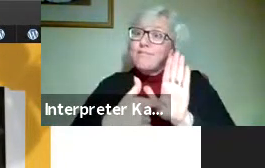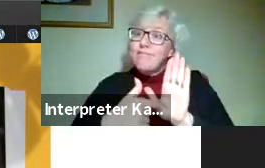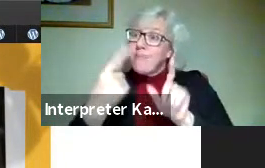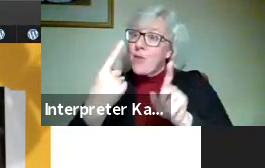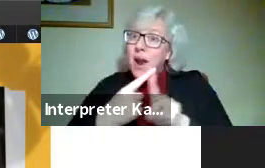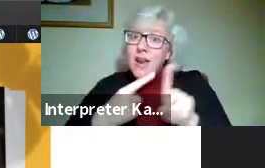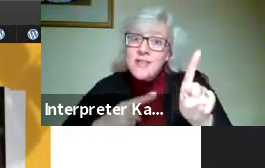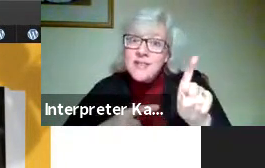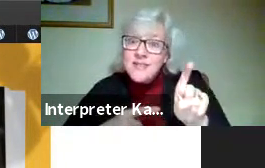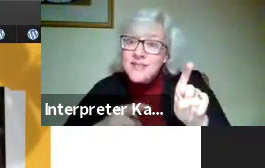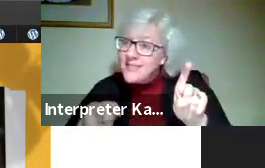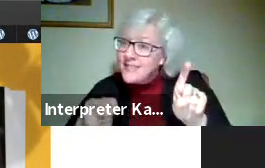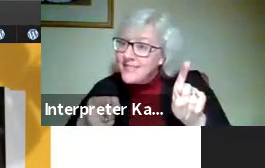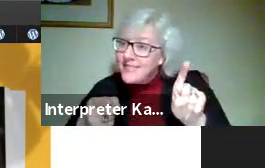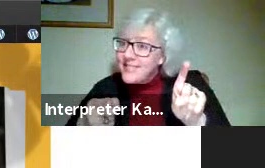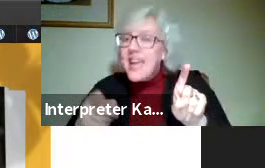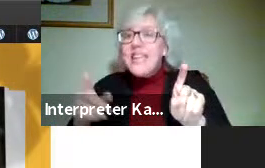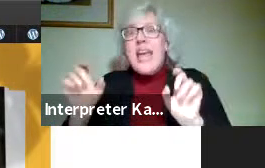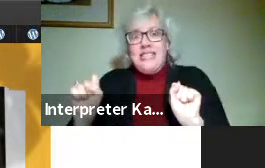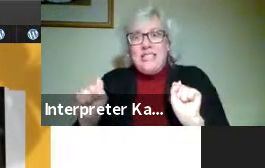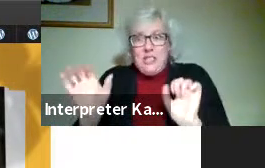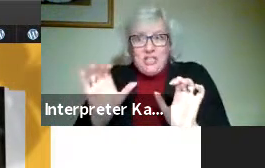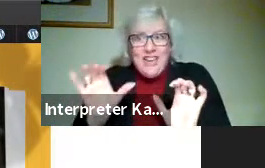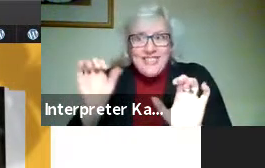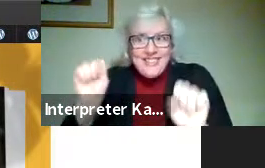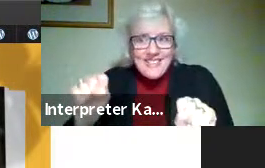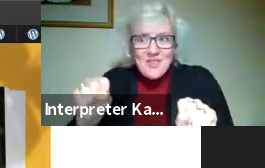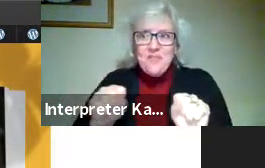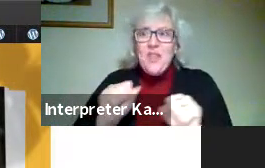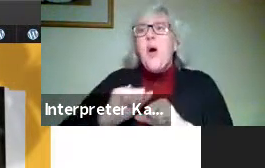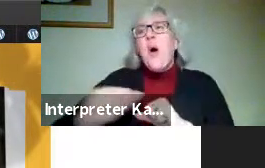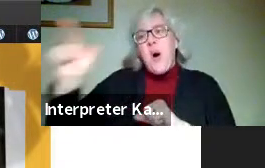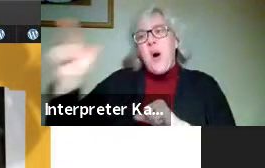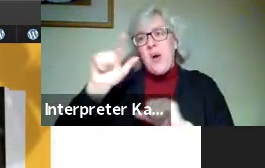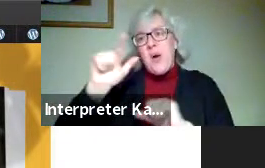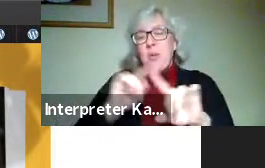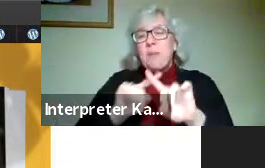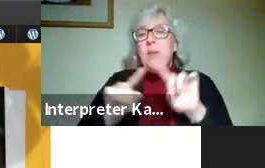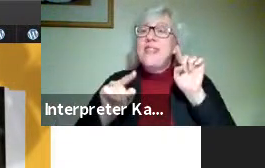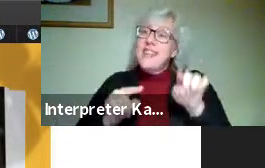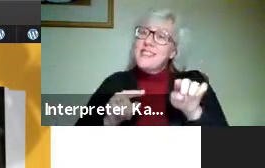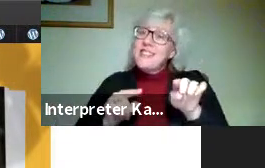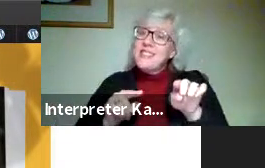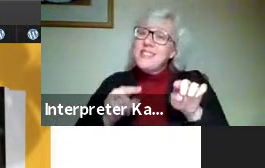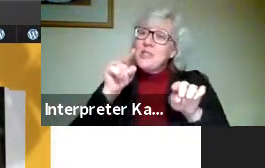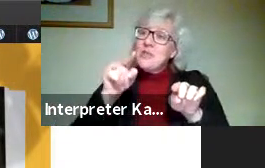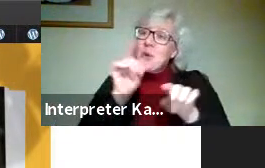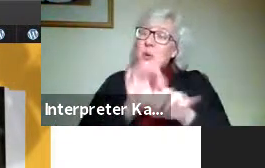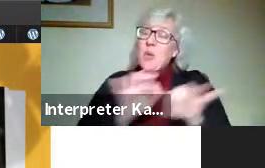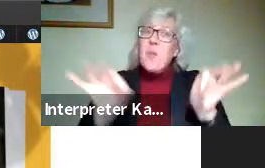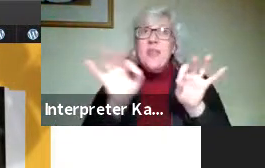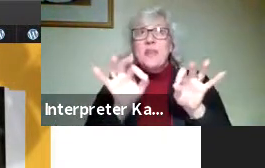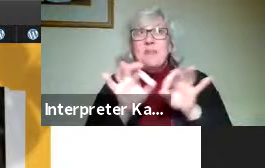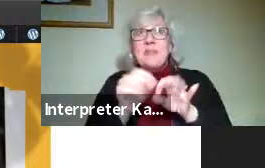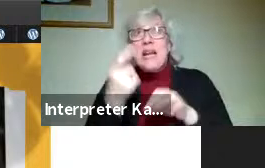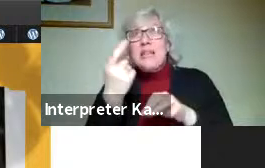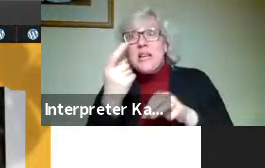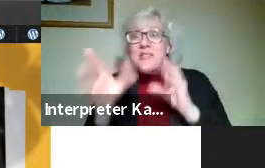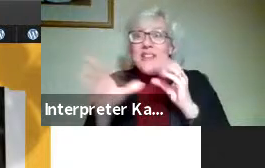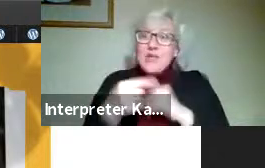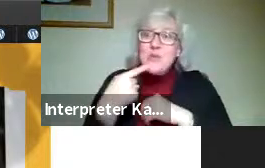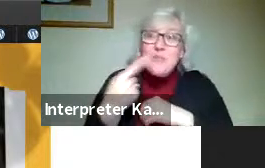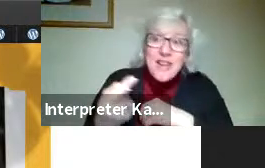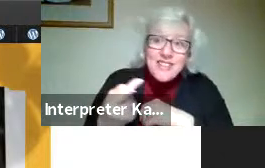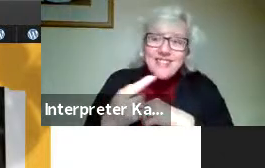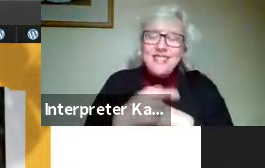Am I right, Michelle? Well, she does, and all of our students do, but I think this one is worth a little extra mention